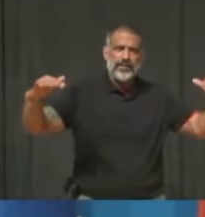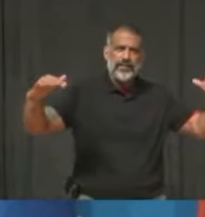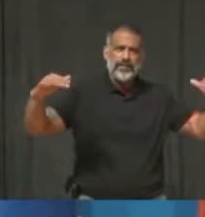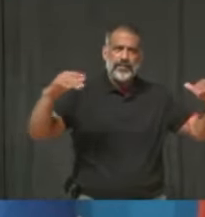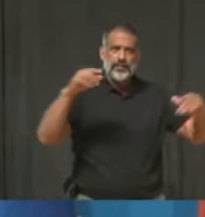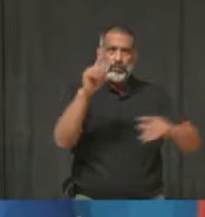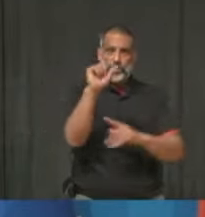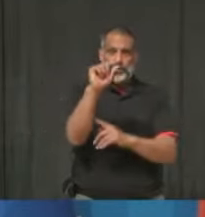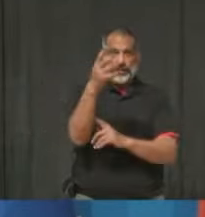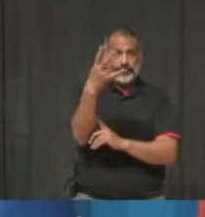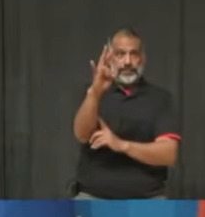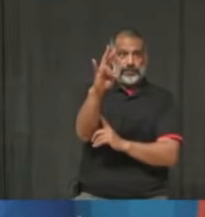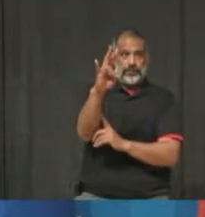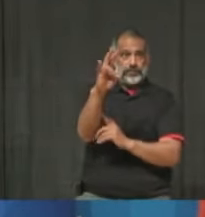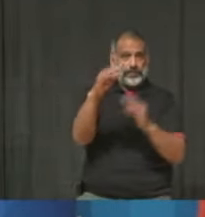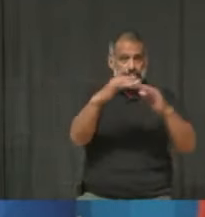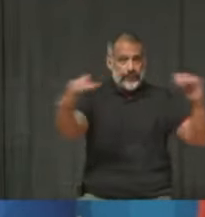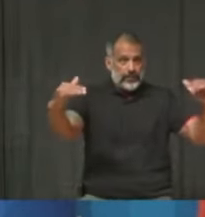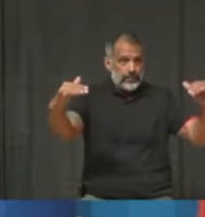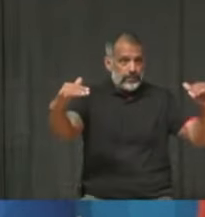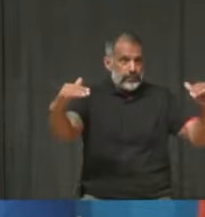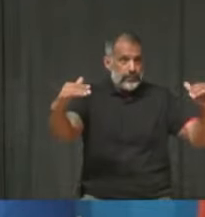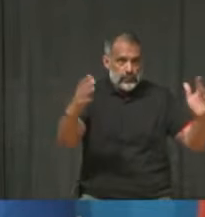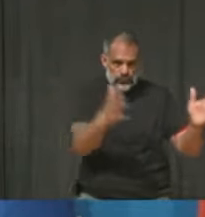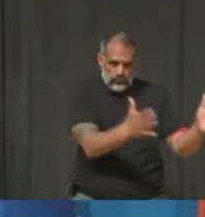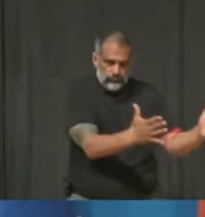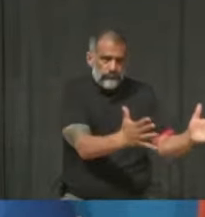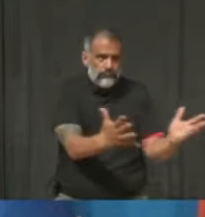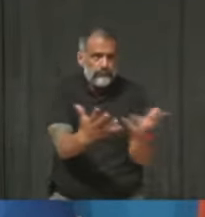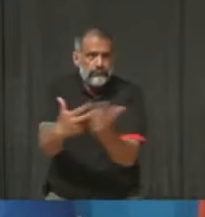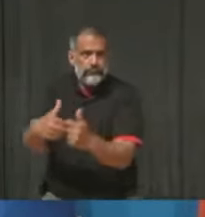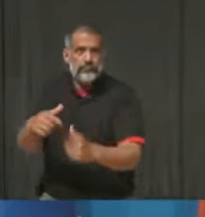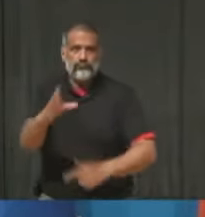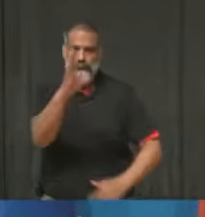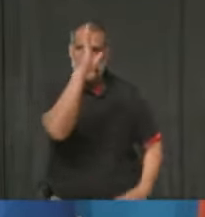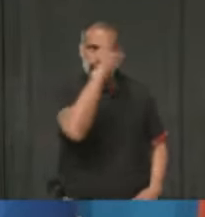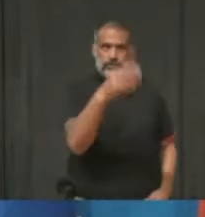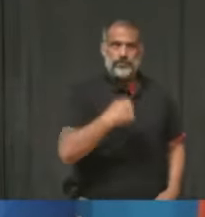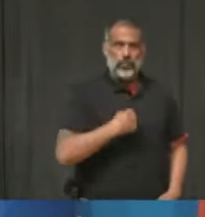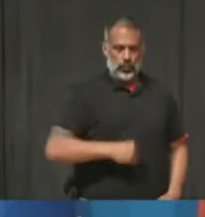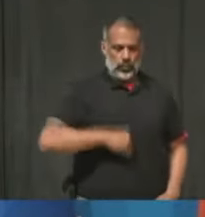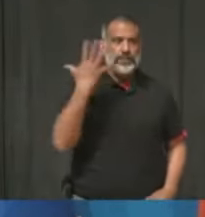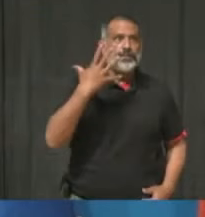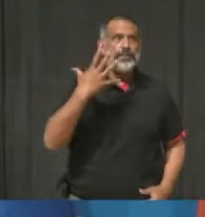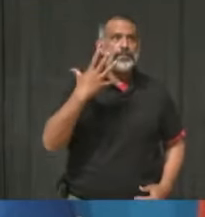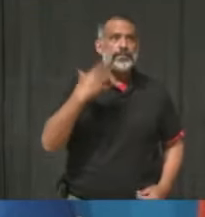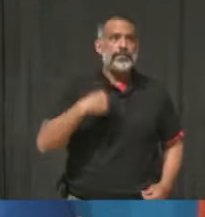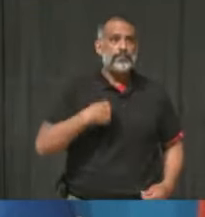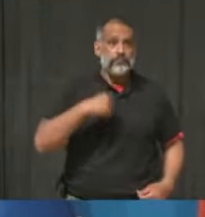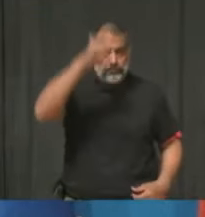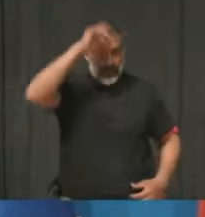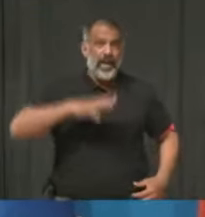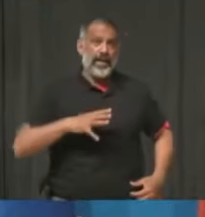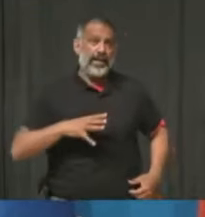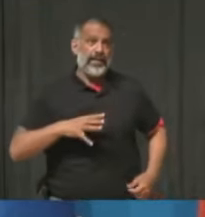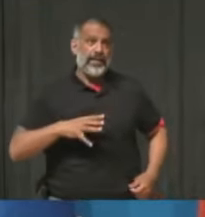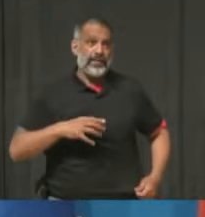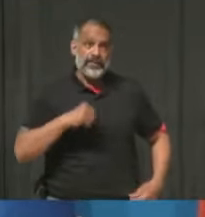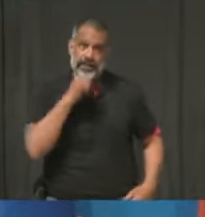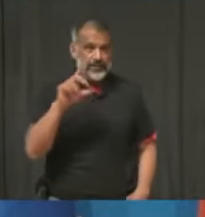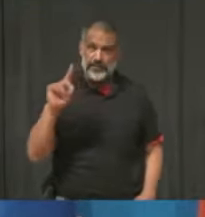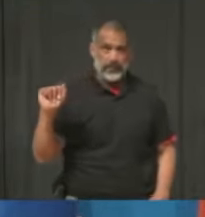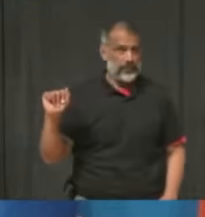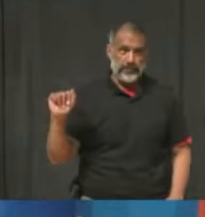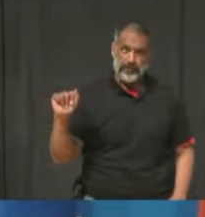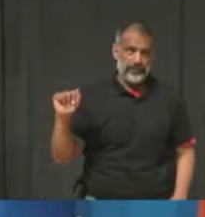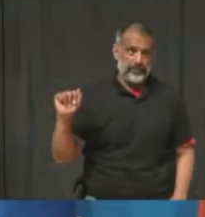diversity strategy, there's a line that says that straight, white, able-bodied men were more likely to see the corporation as more